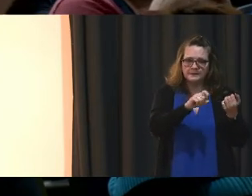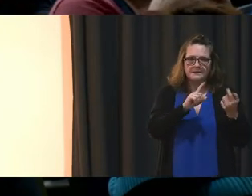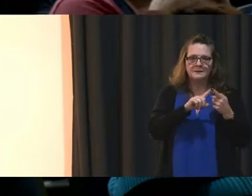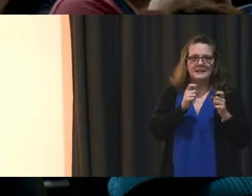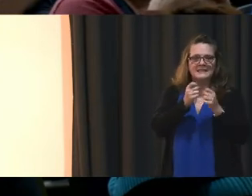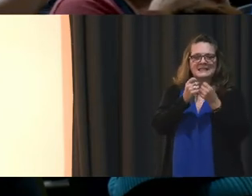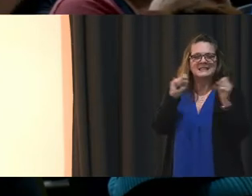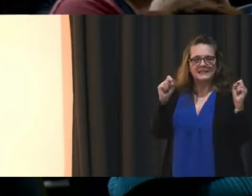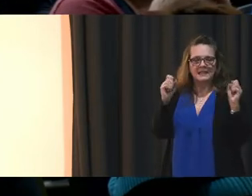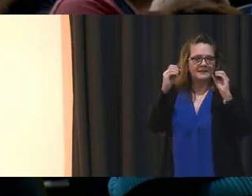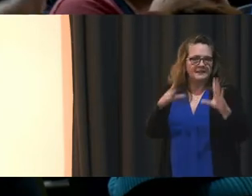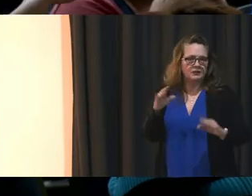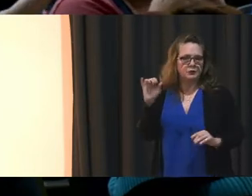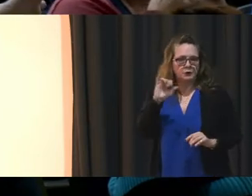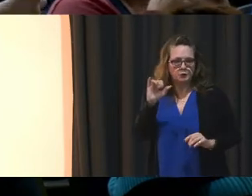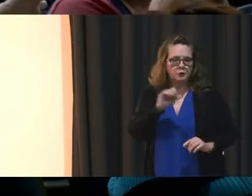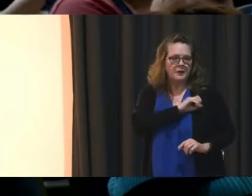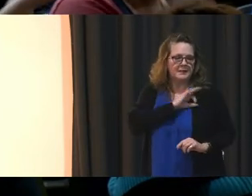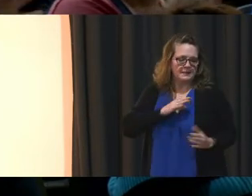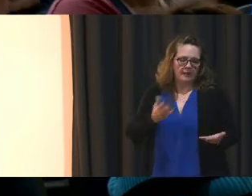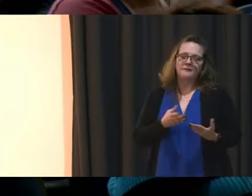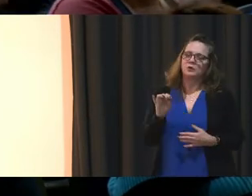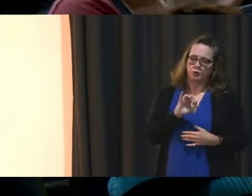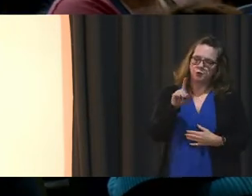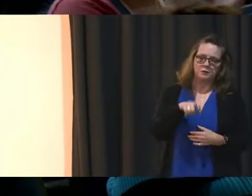safety of the teachers and the staff here.